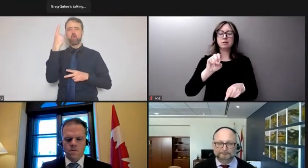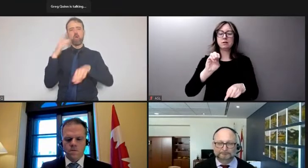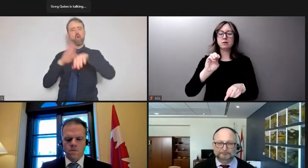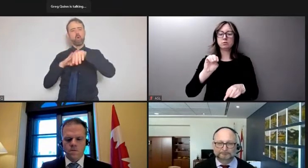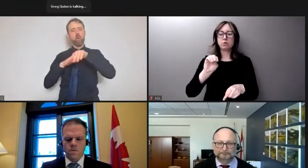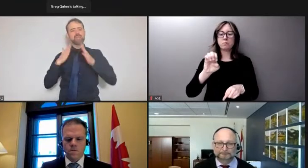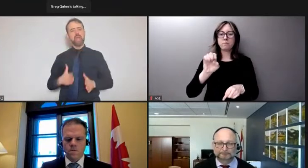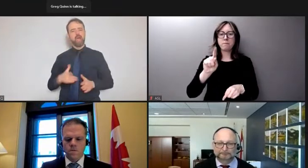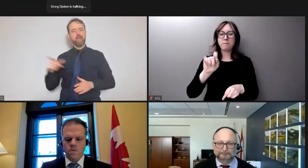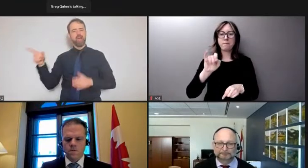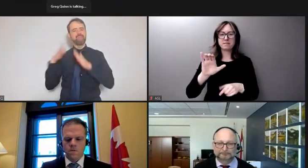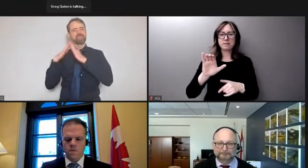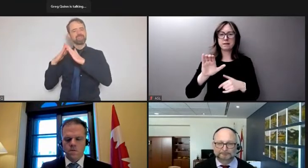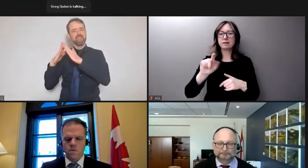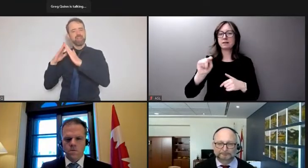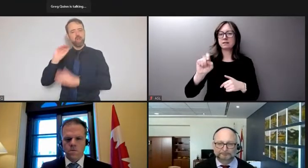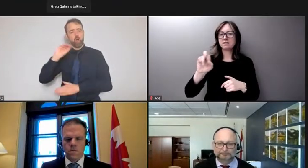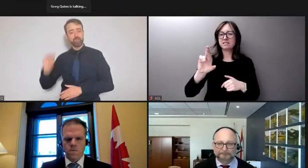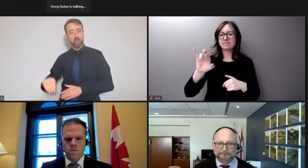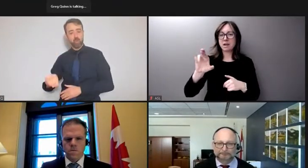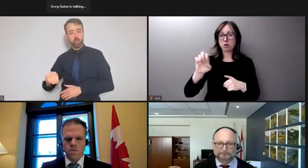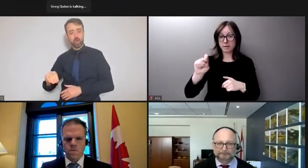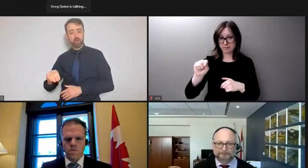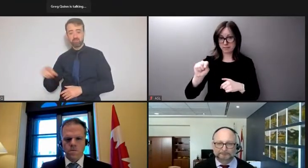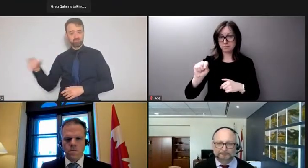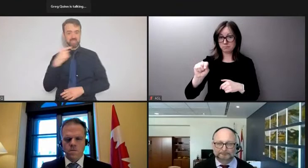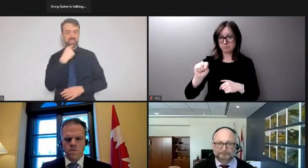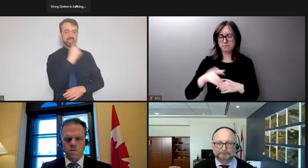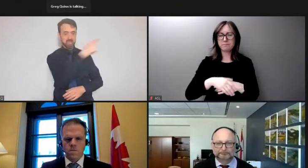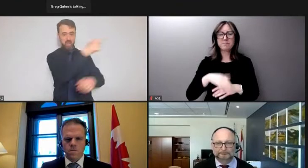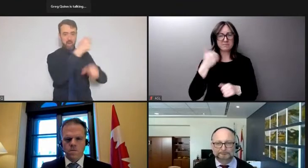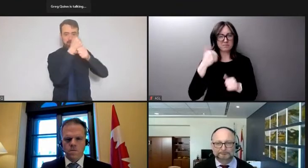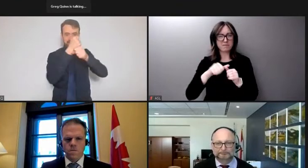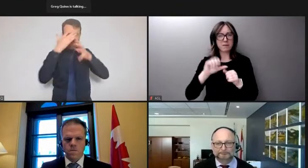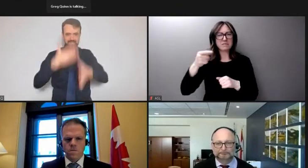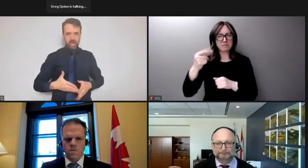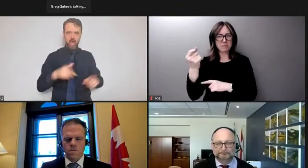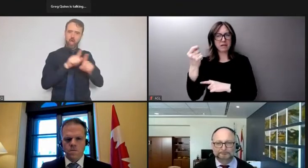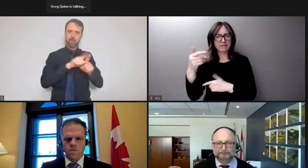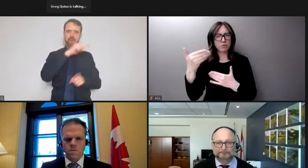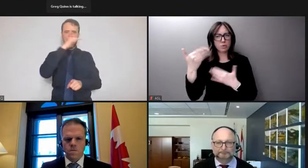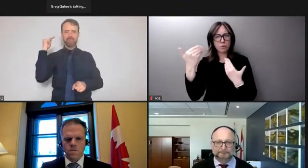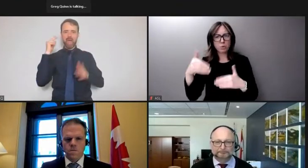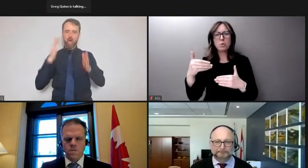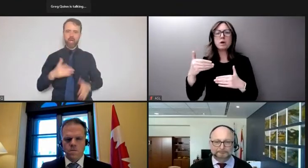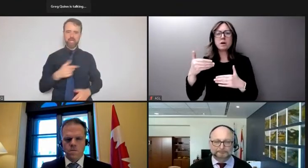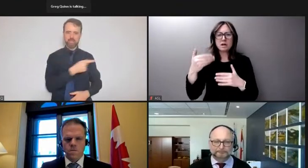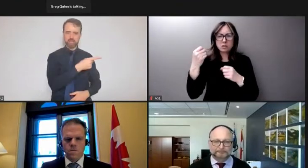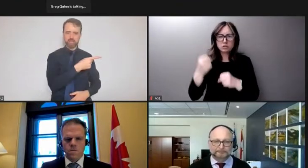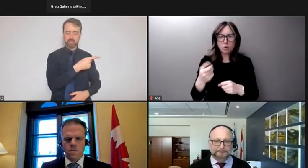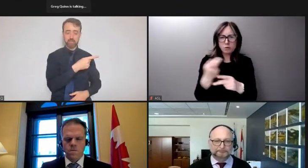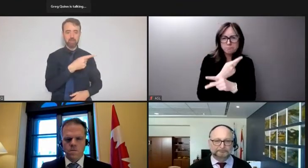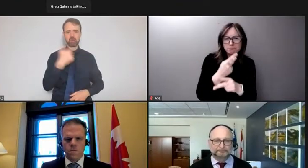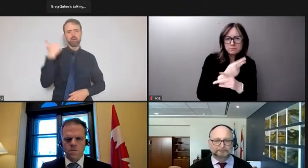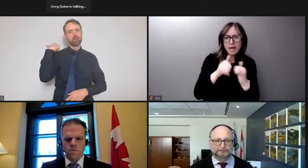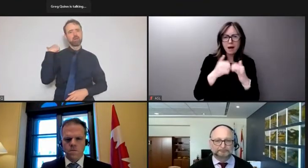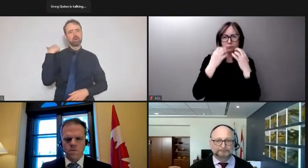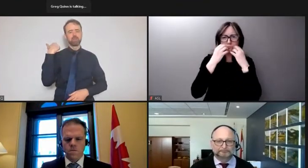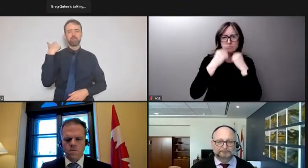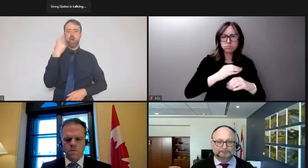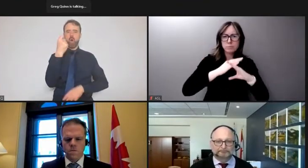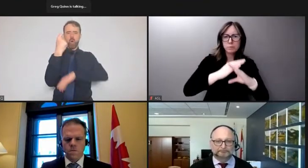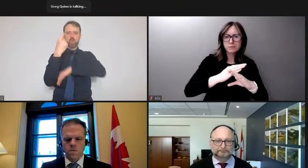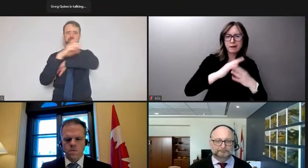I remember as well after September 11th, there was a lot of work around critical infrastructure and threats against critical infrastructure like